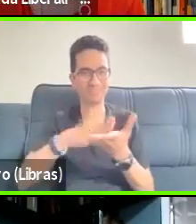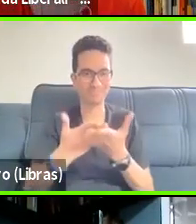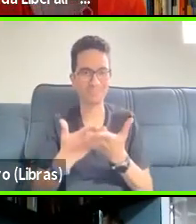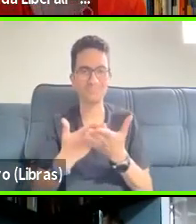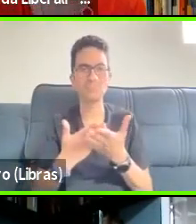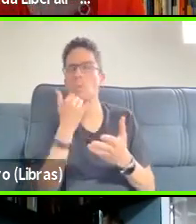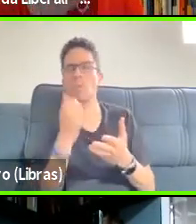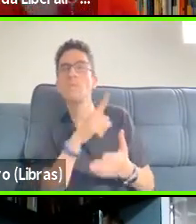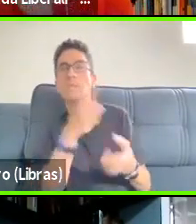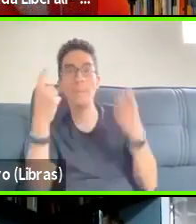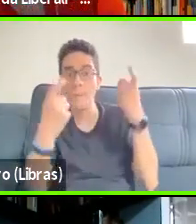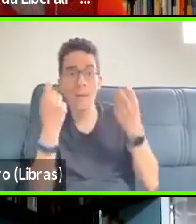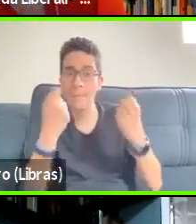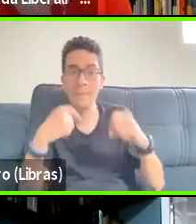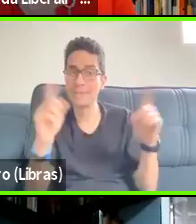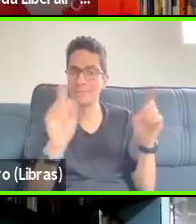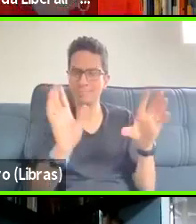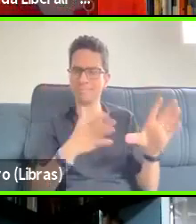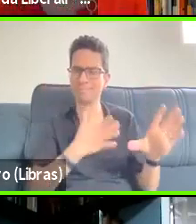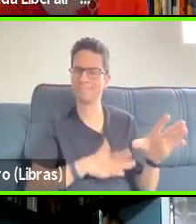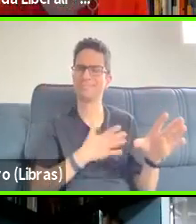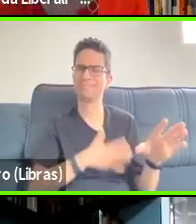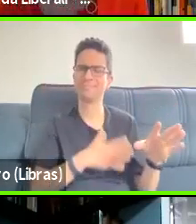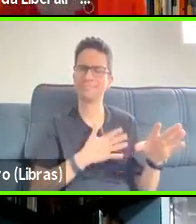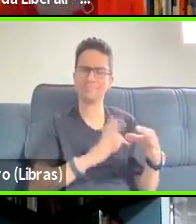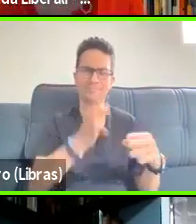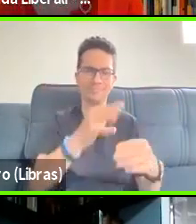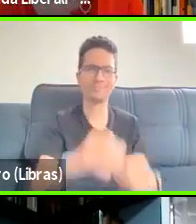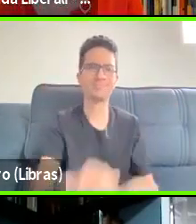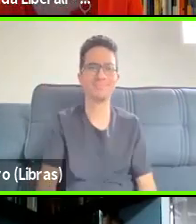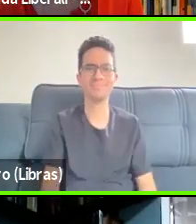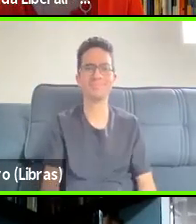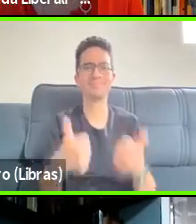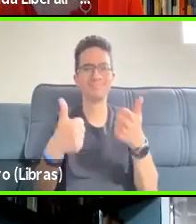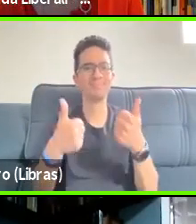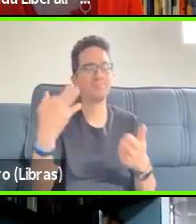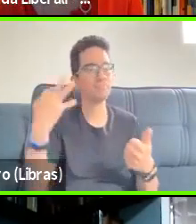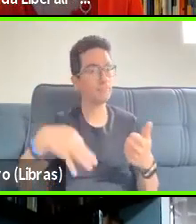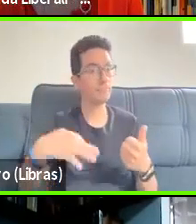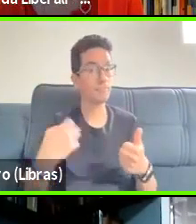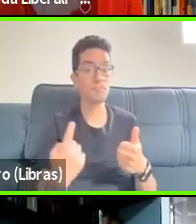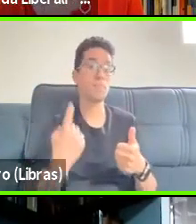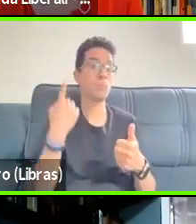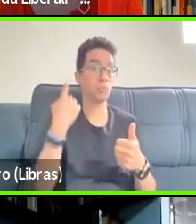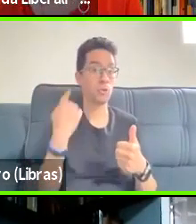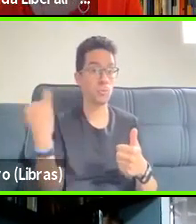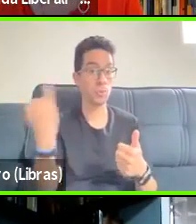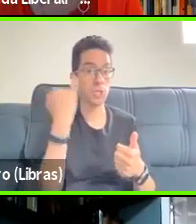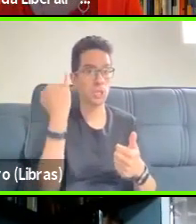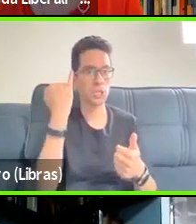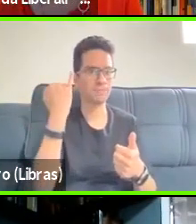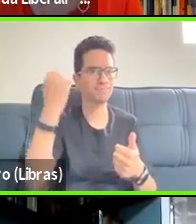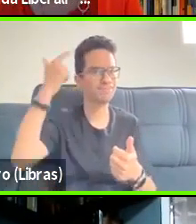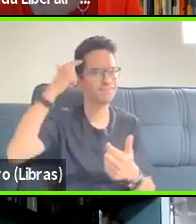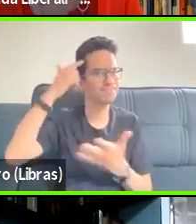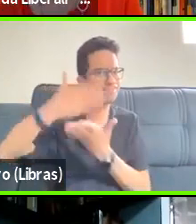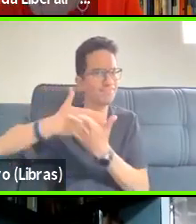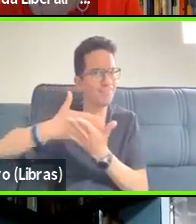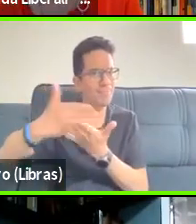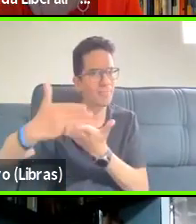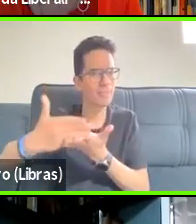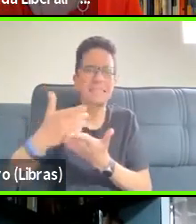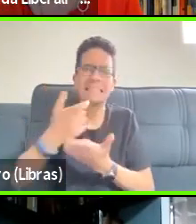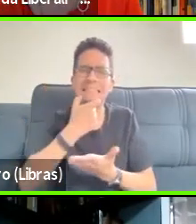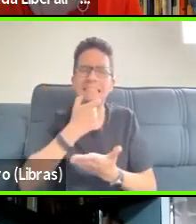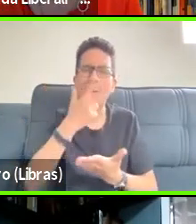Okay. Um, one is when I started thinking about flat chat, um, part of what I was doing was exactly what you